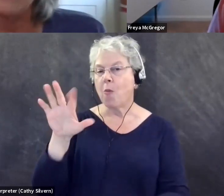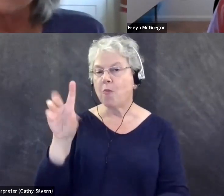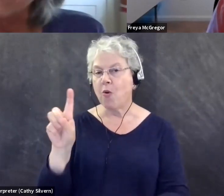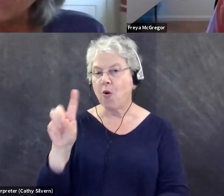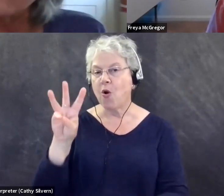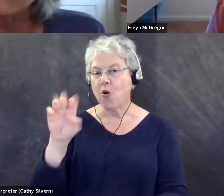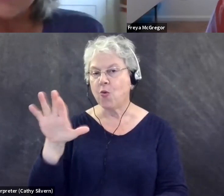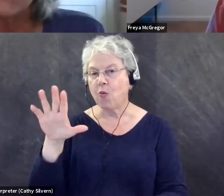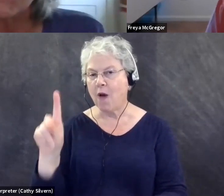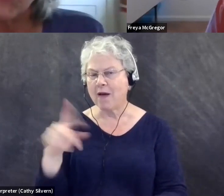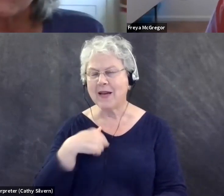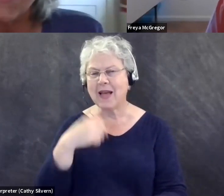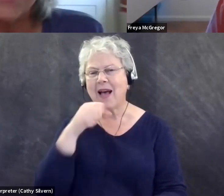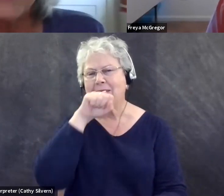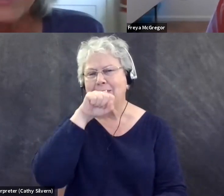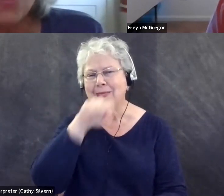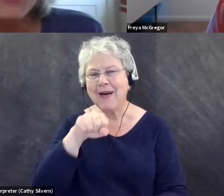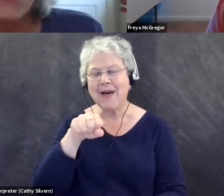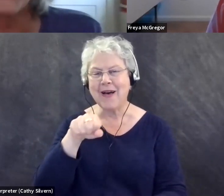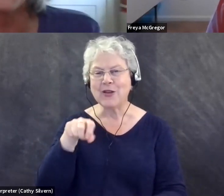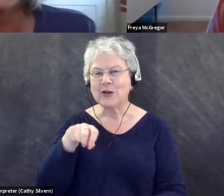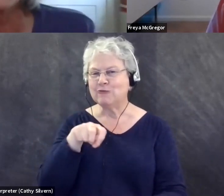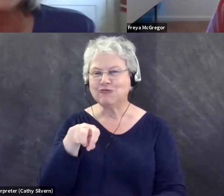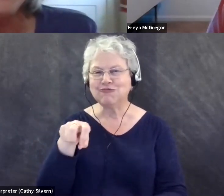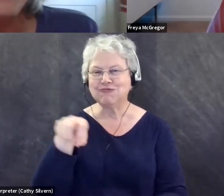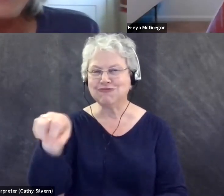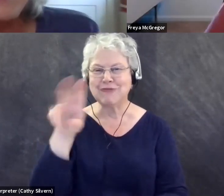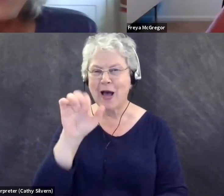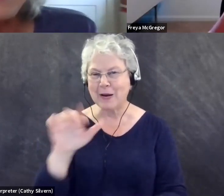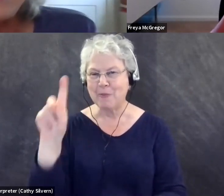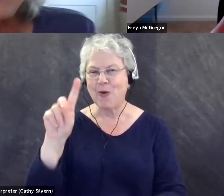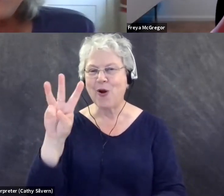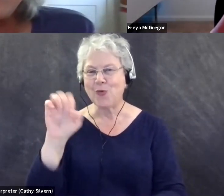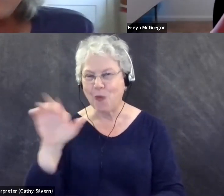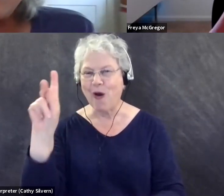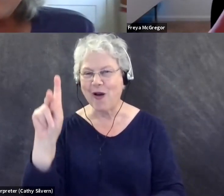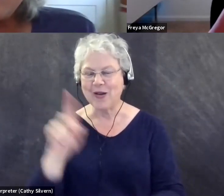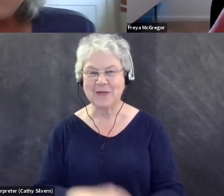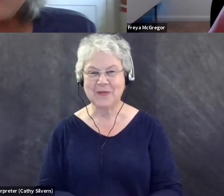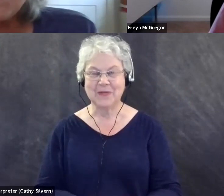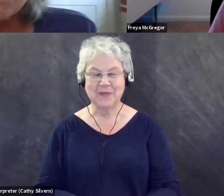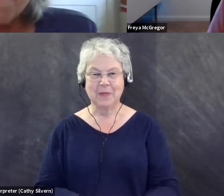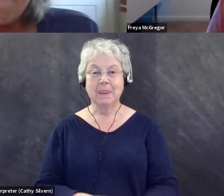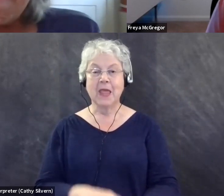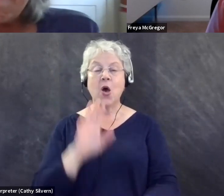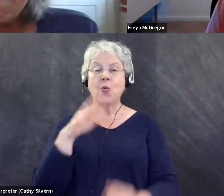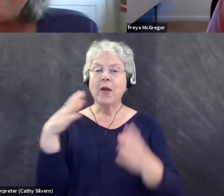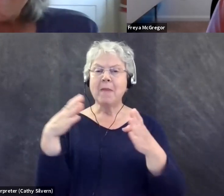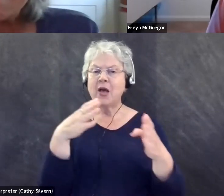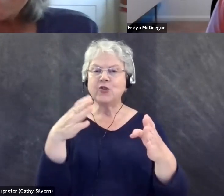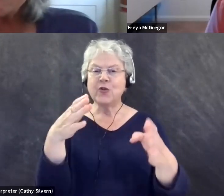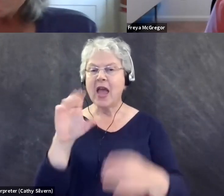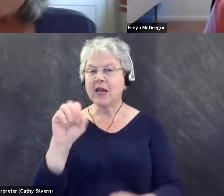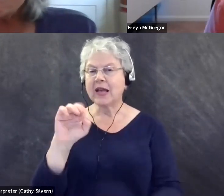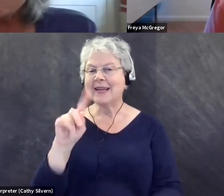I love to be on a boardwalk, don't we all? What about trail conditions? Is there anything about like trail